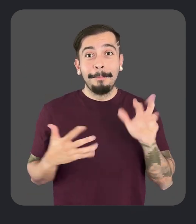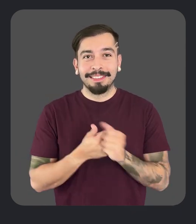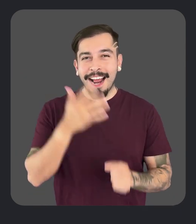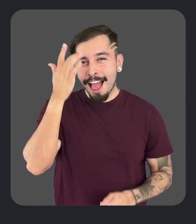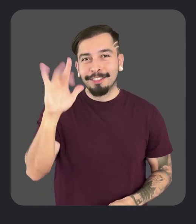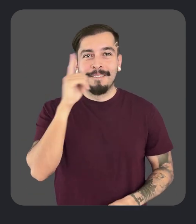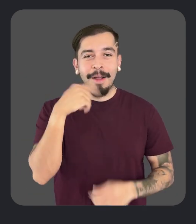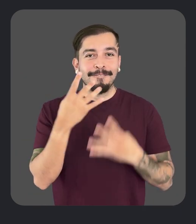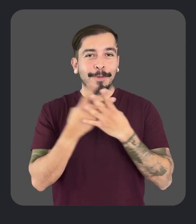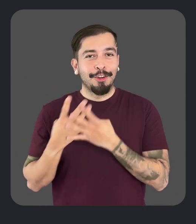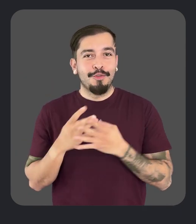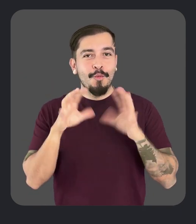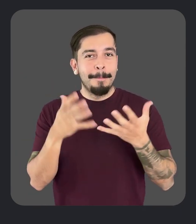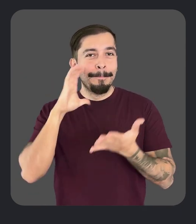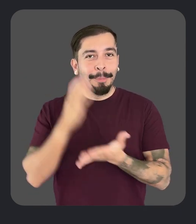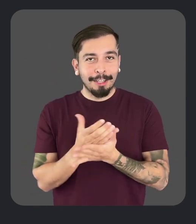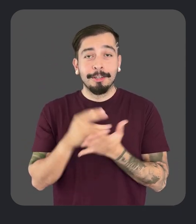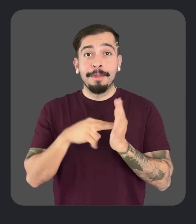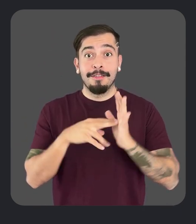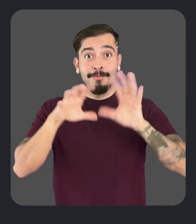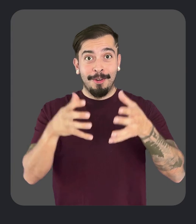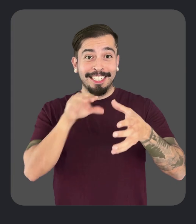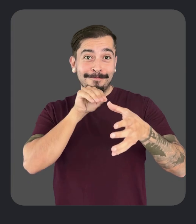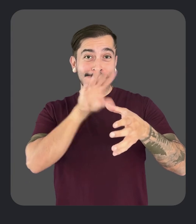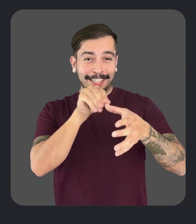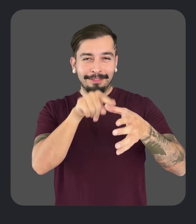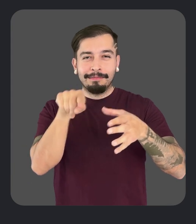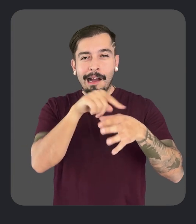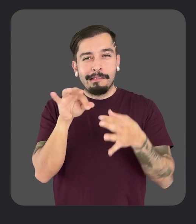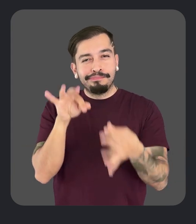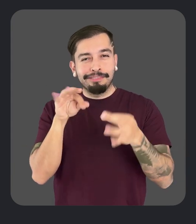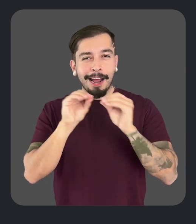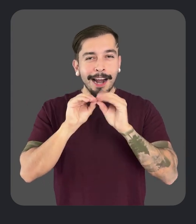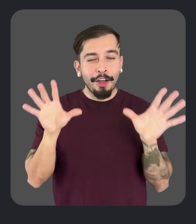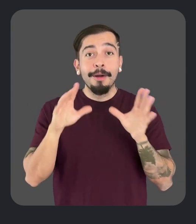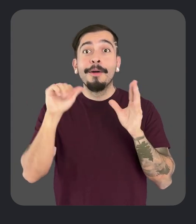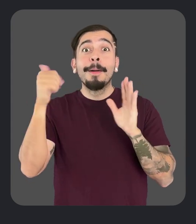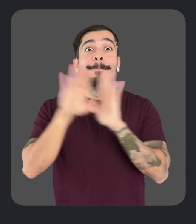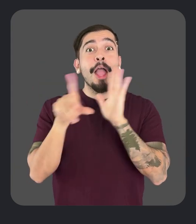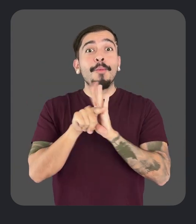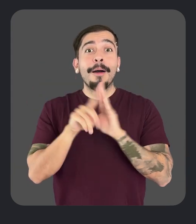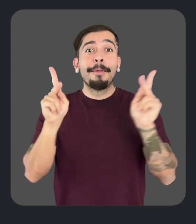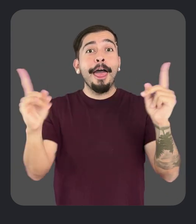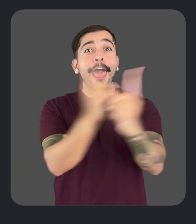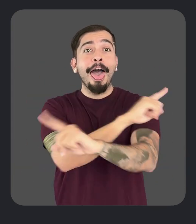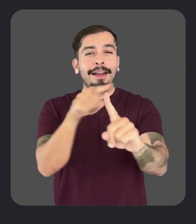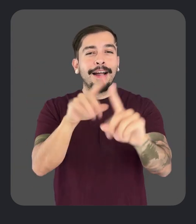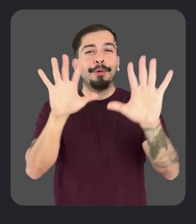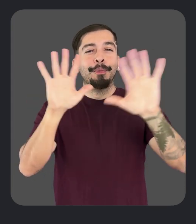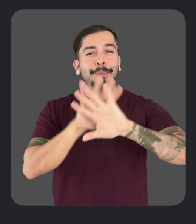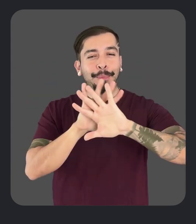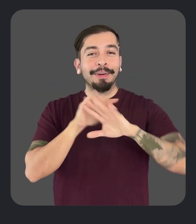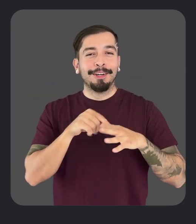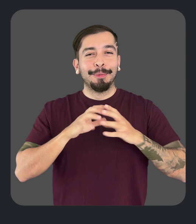Another update is intelligent face filtering in group photos, which lets the camera focus on the intended group of people in a photo instead of those who